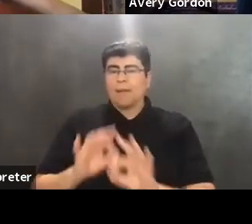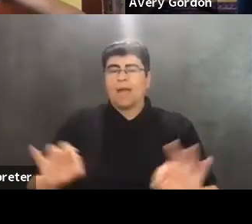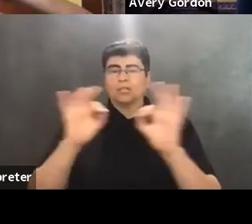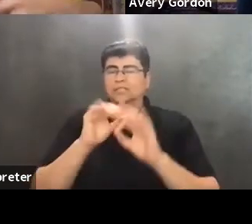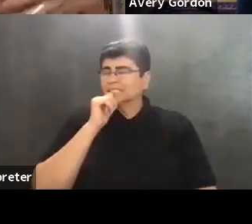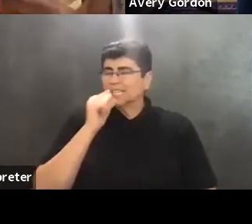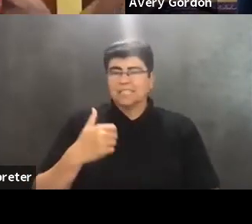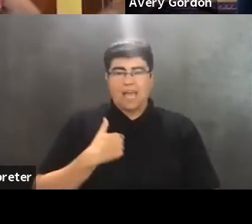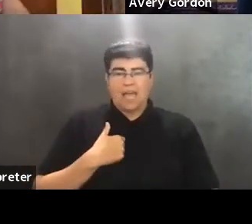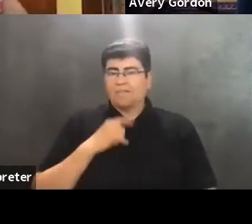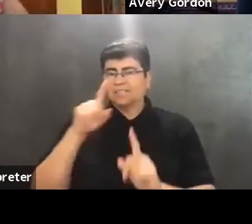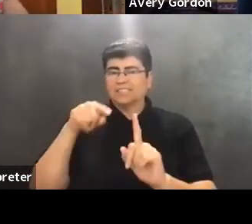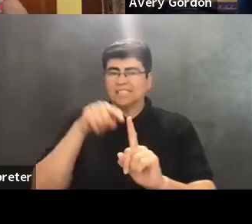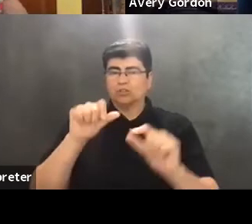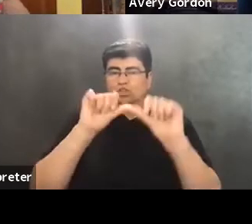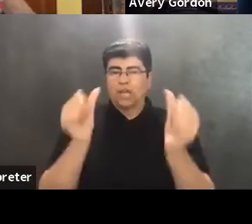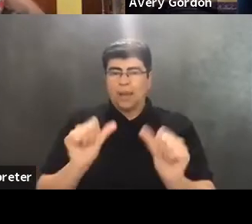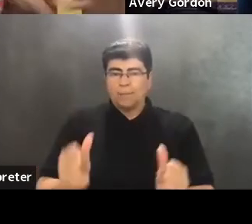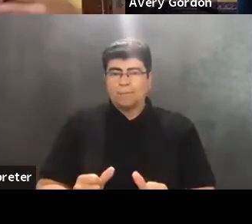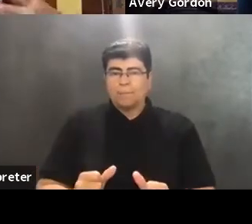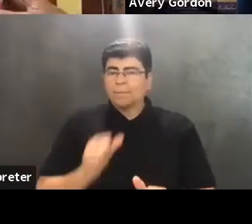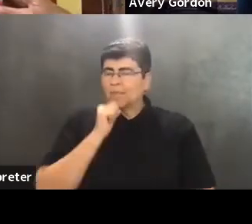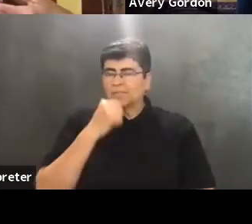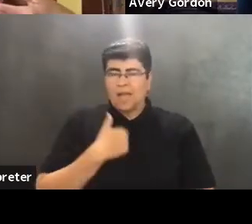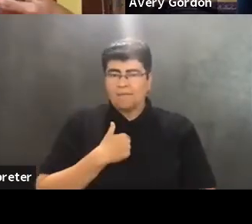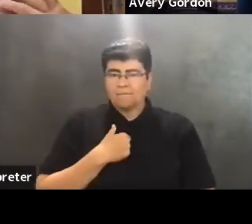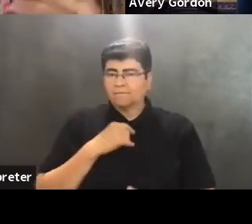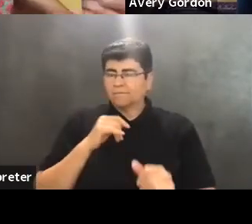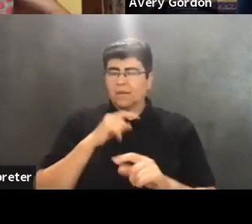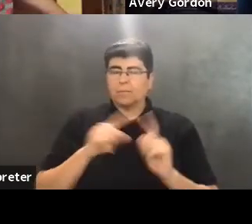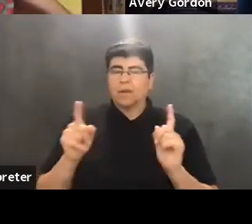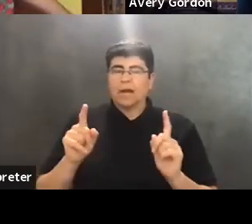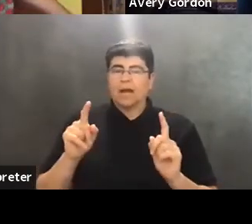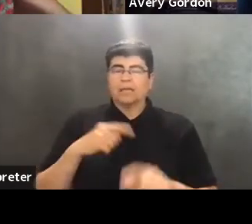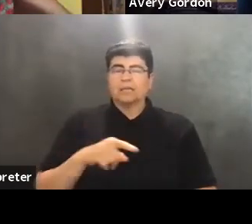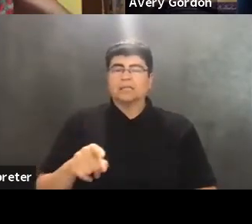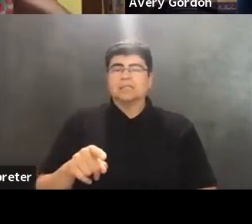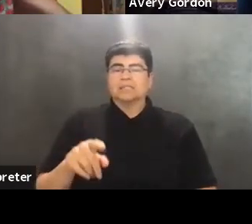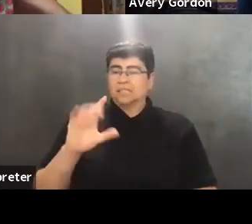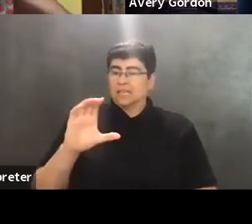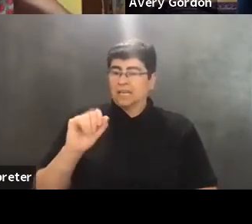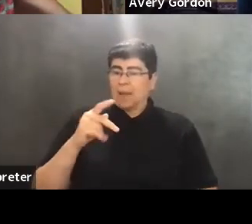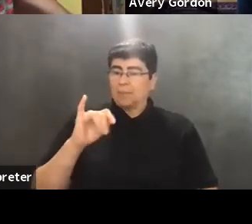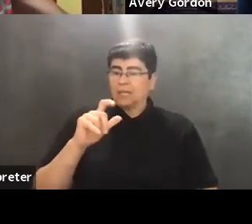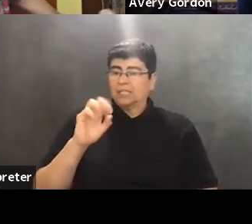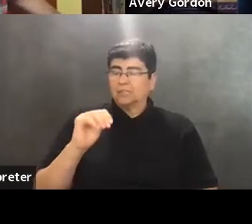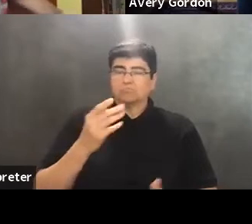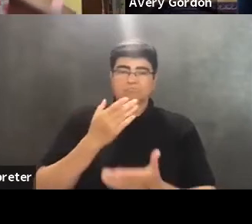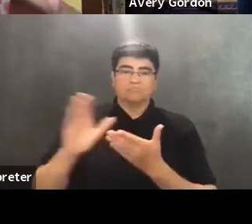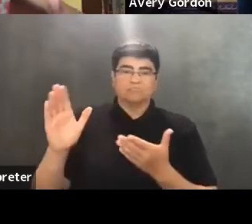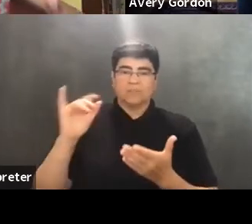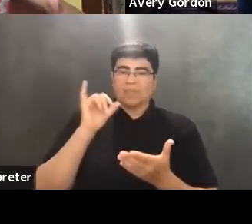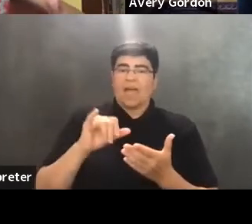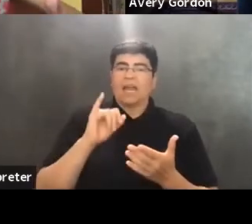doesn't have a single shape to it, but turning away from capitalism is